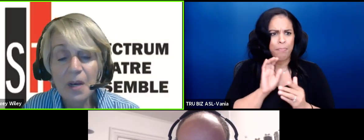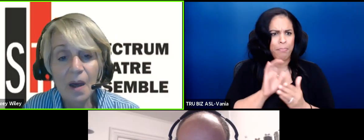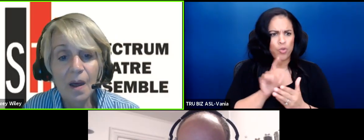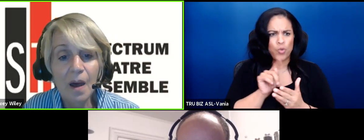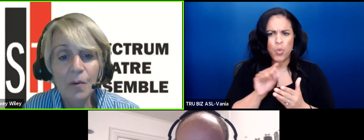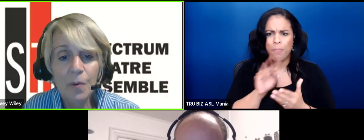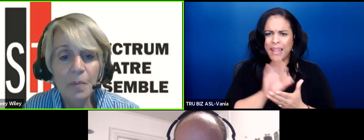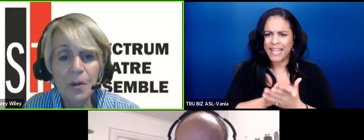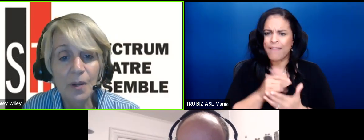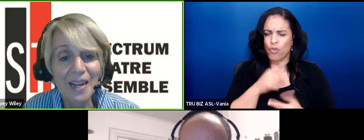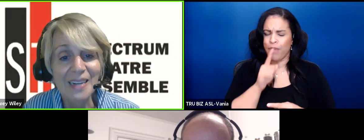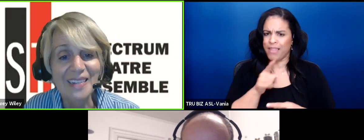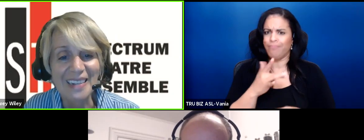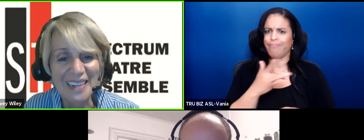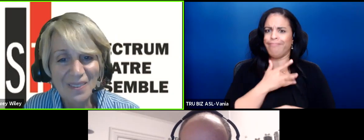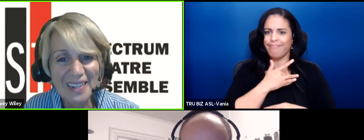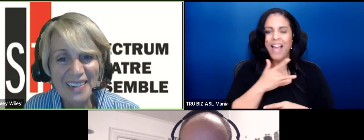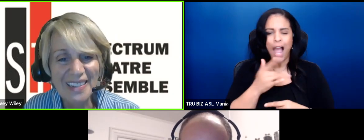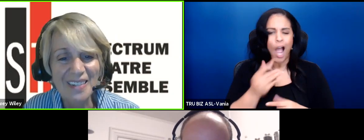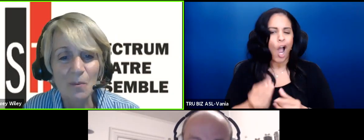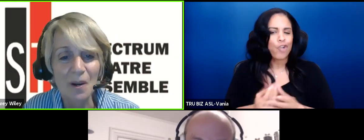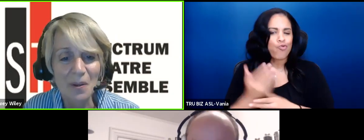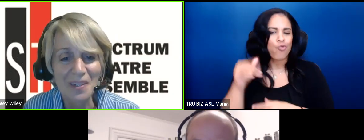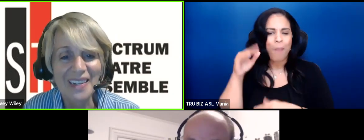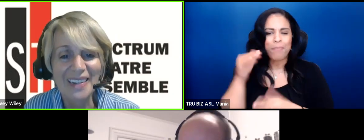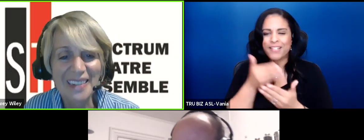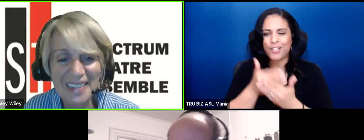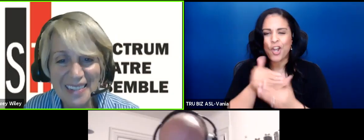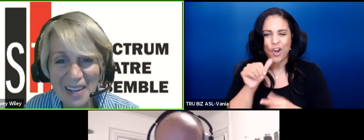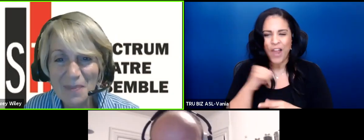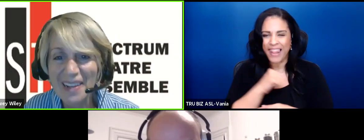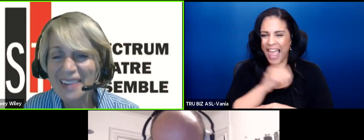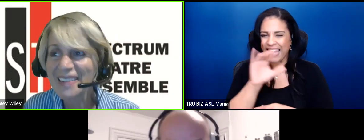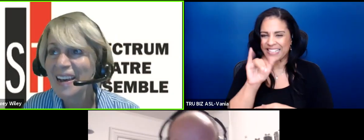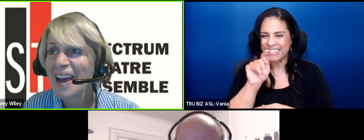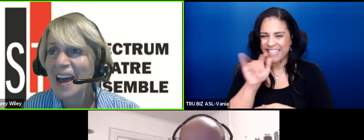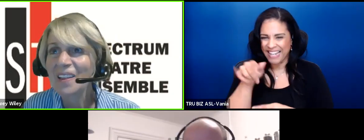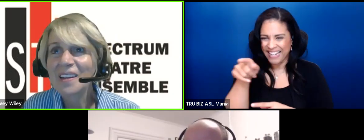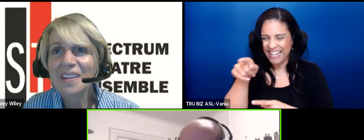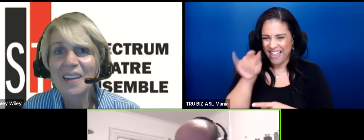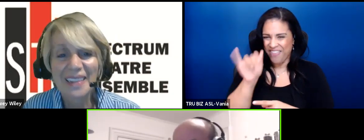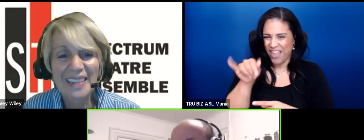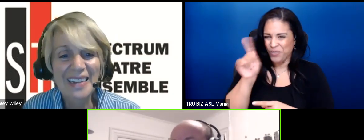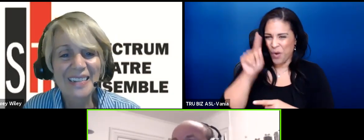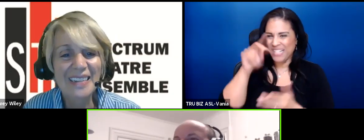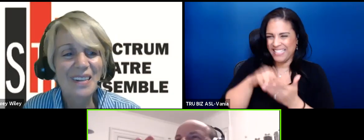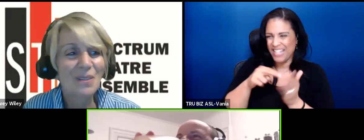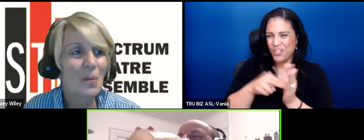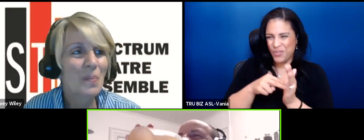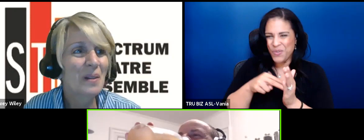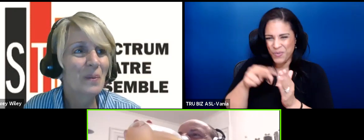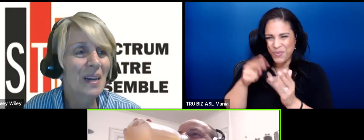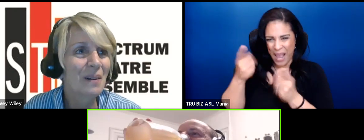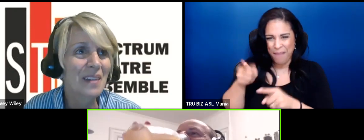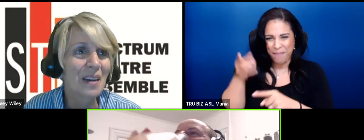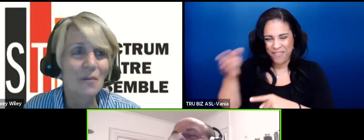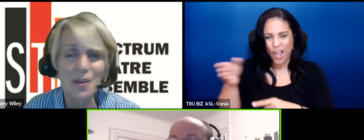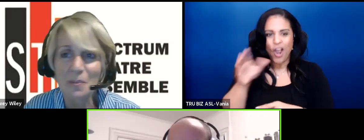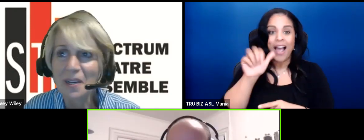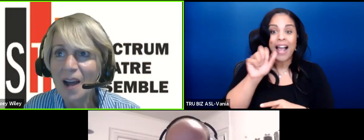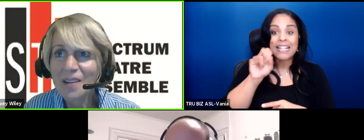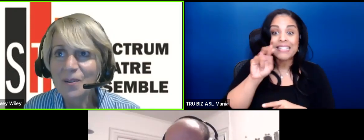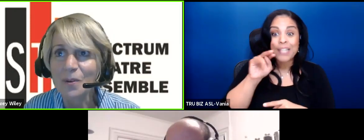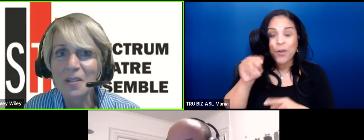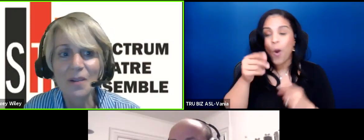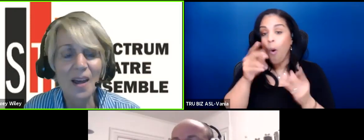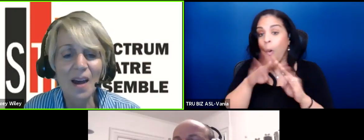spoke to me I I grew up near Atlantic City which is where you intended it to take place the casinos opened when I was like a